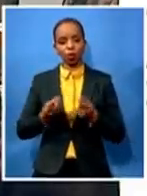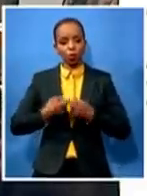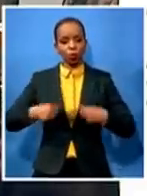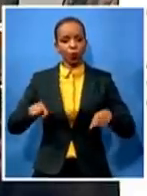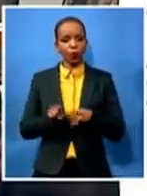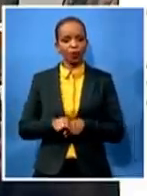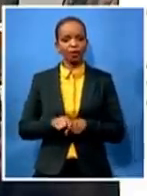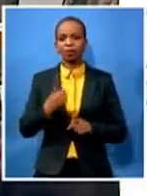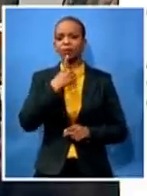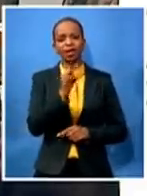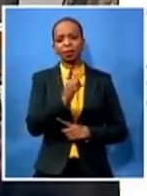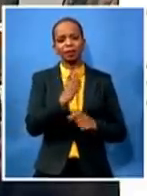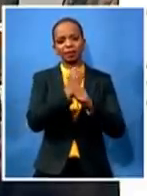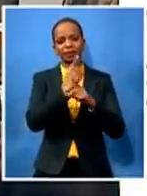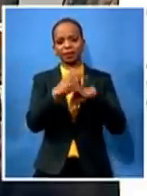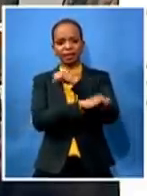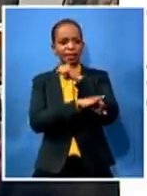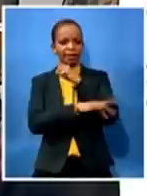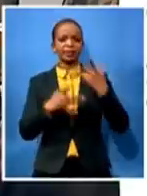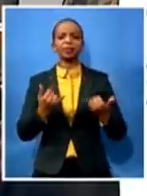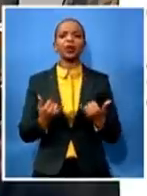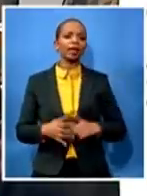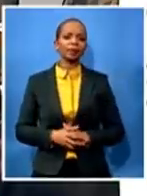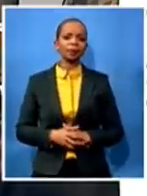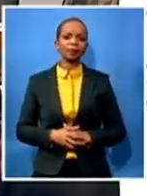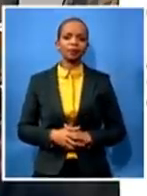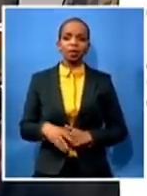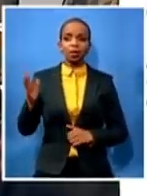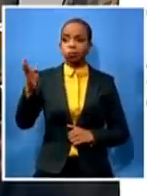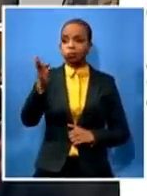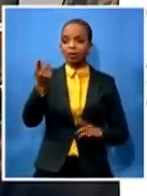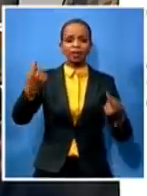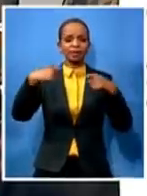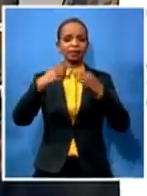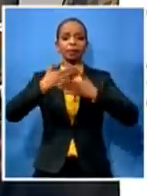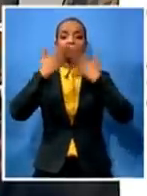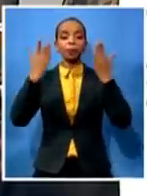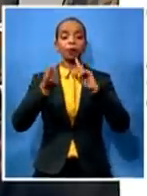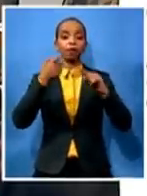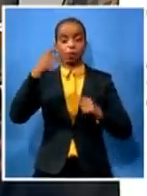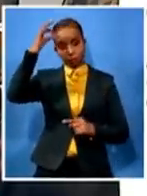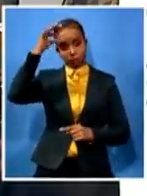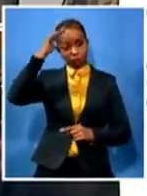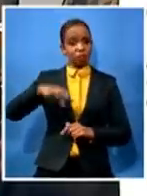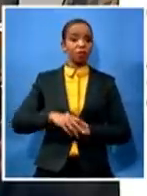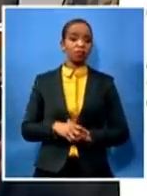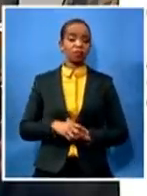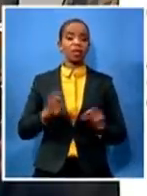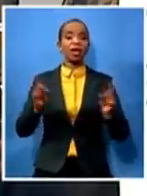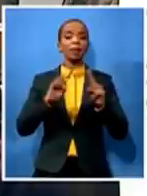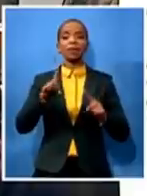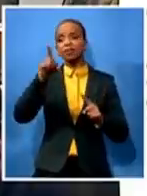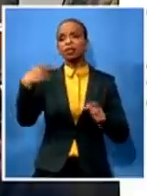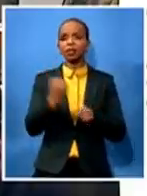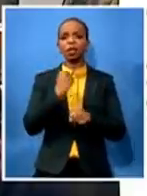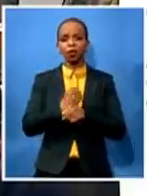the taxi industry is not subsidized by the state but the taxi industry has worked with us in the nc using their cars as